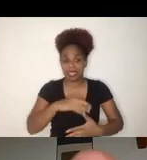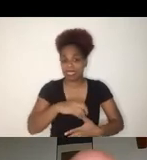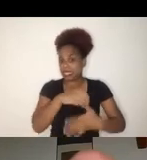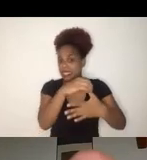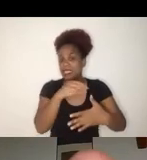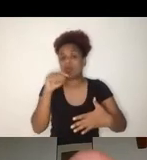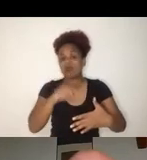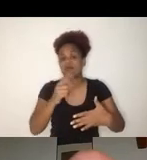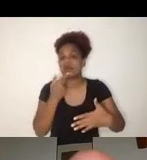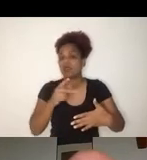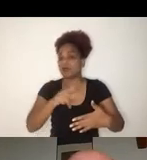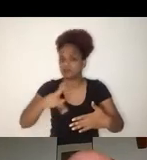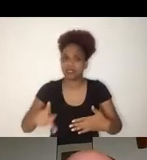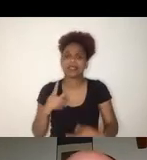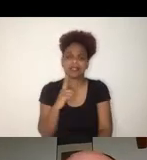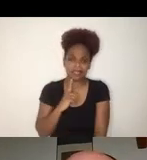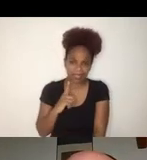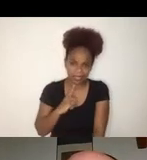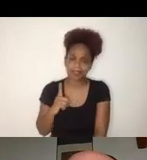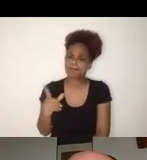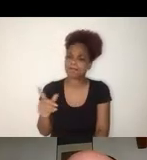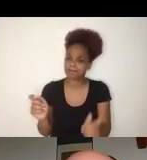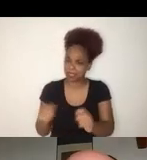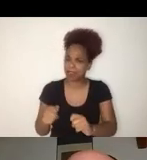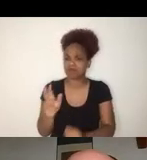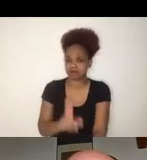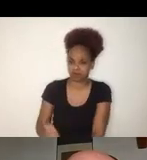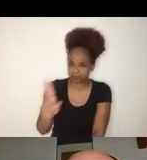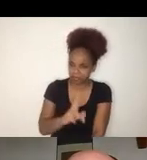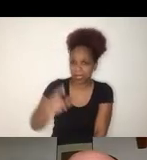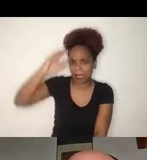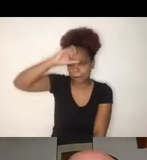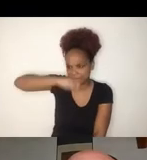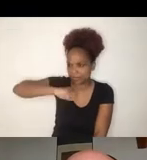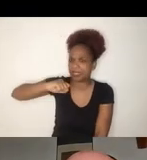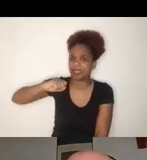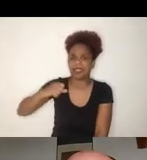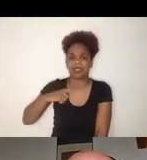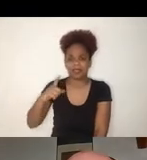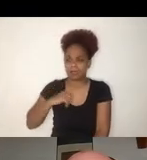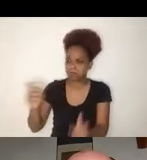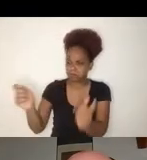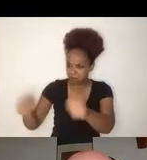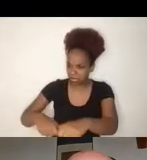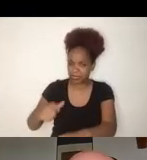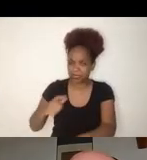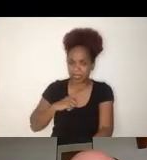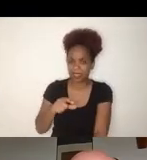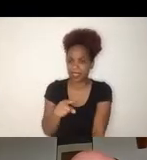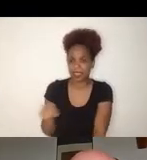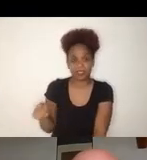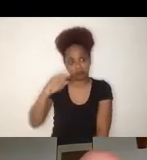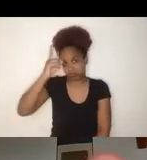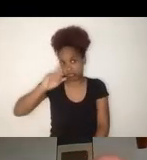availability to learn these digital devices. So they don't have the skills and they don't have the means and the availability